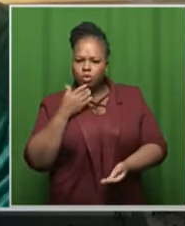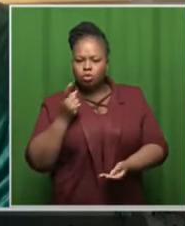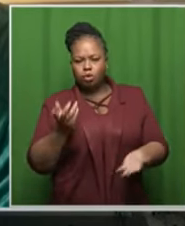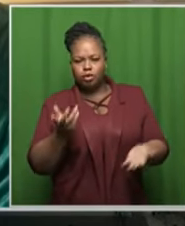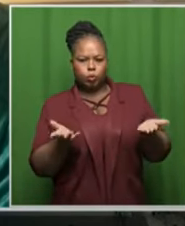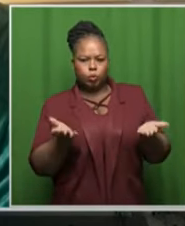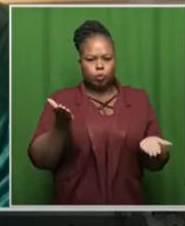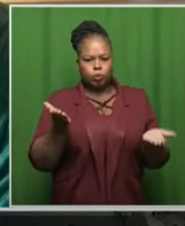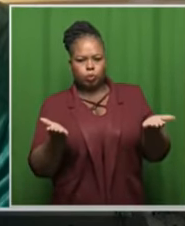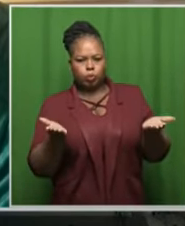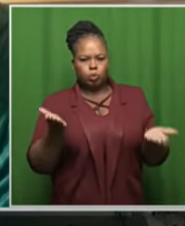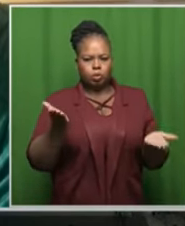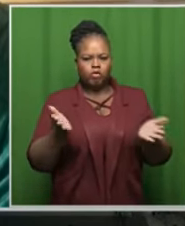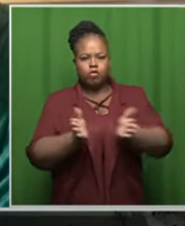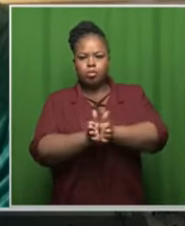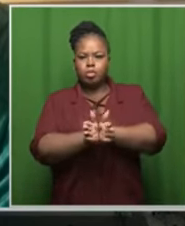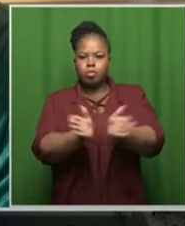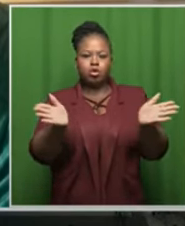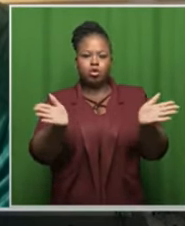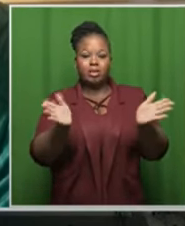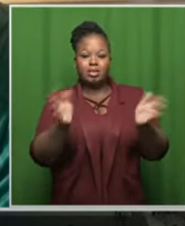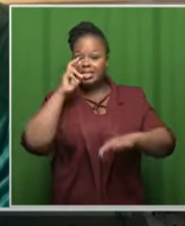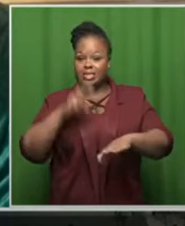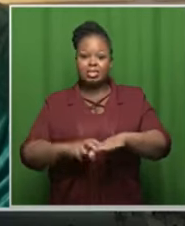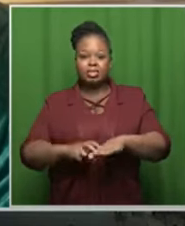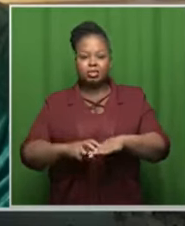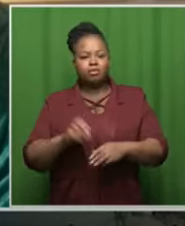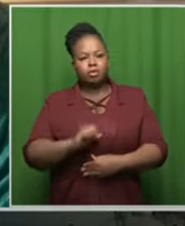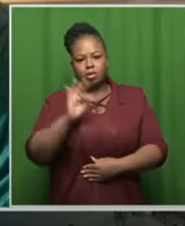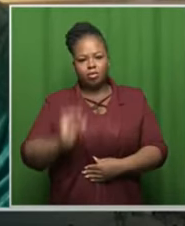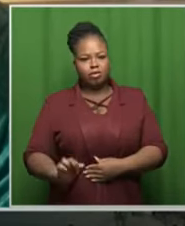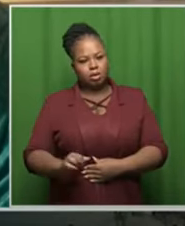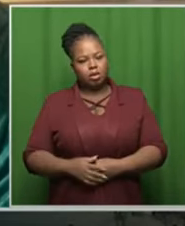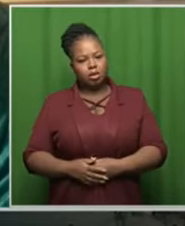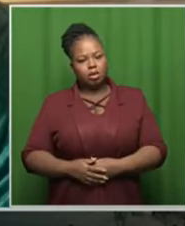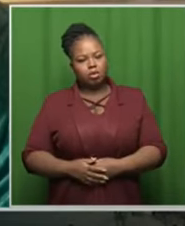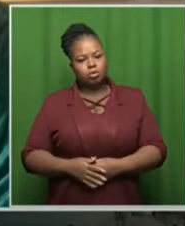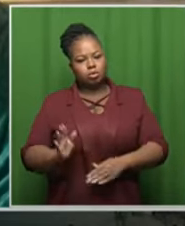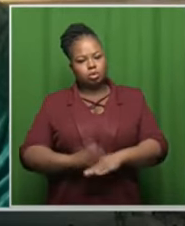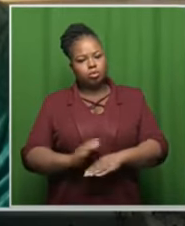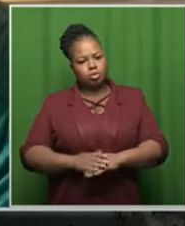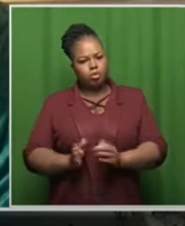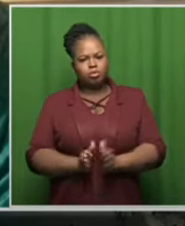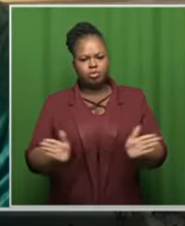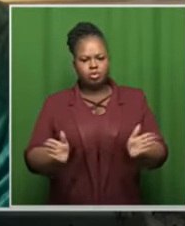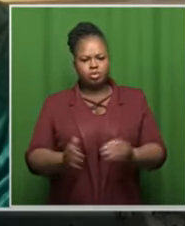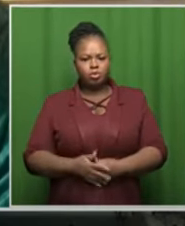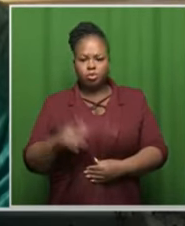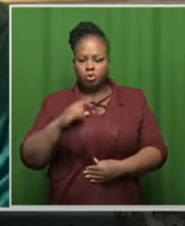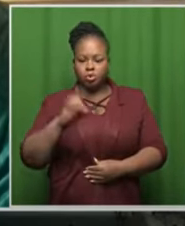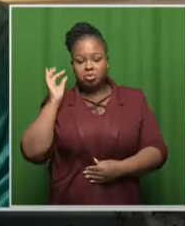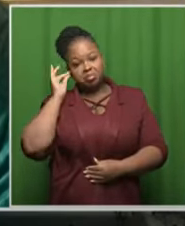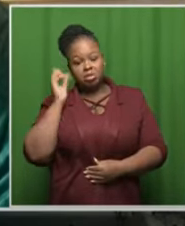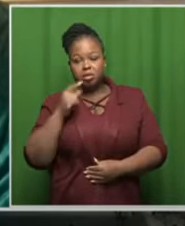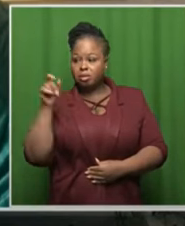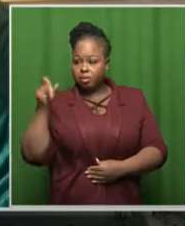that up against the broader um needs of south africans more broadly speaking we just listened to a